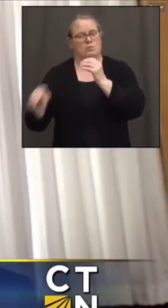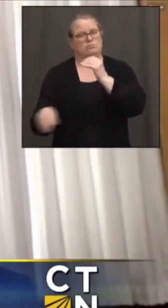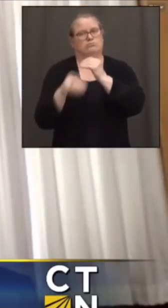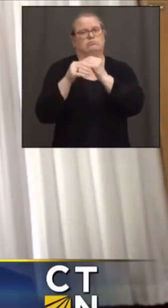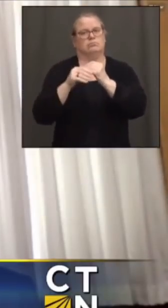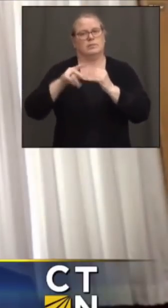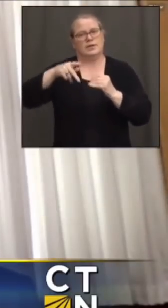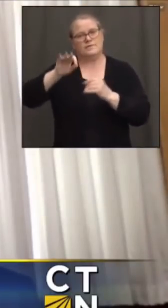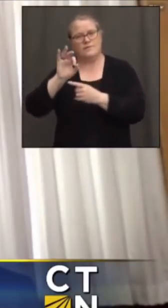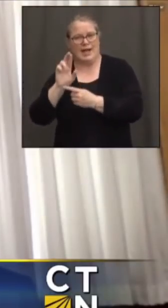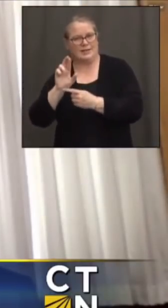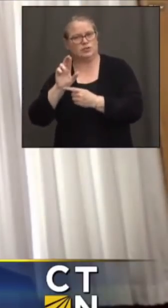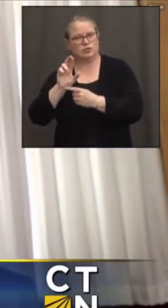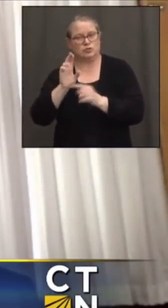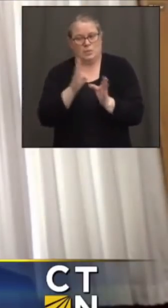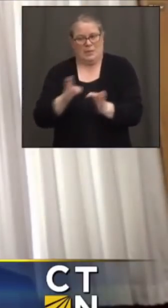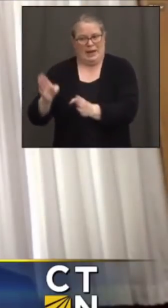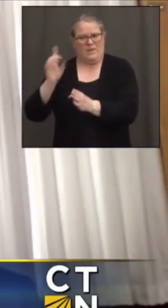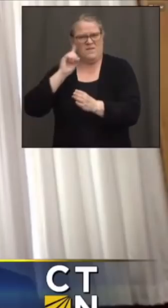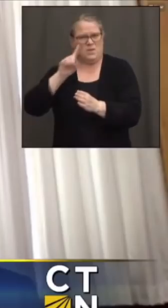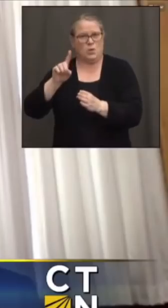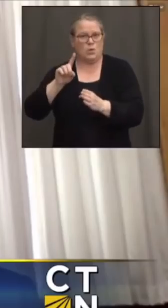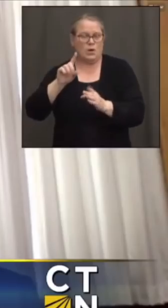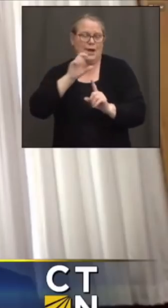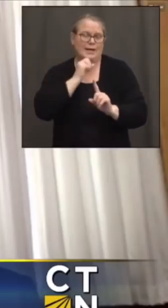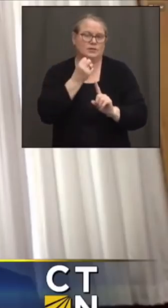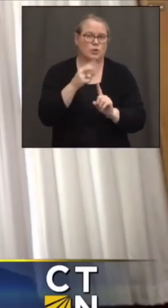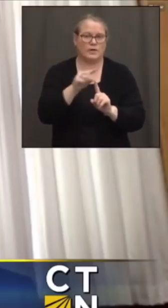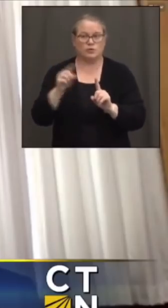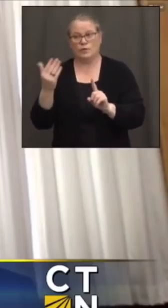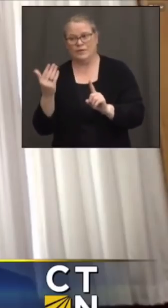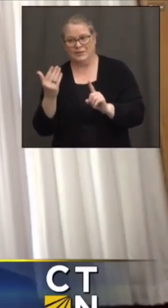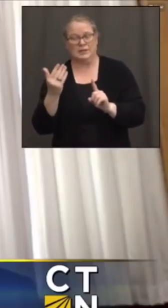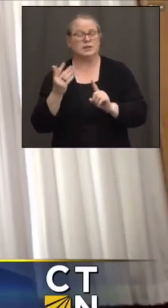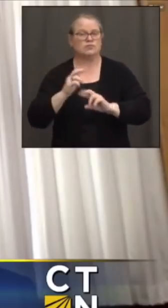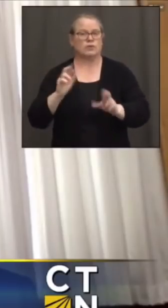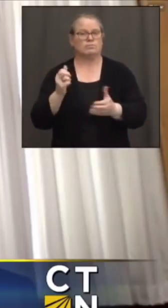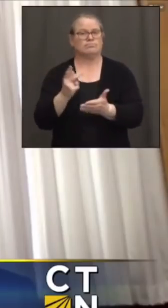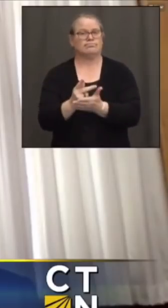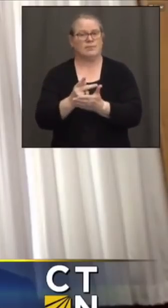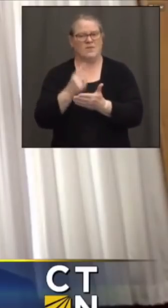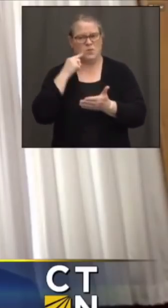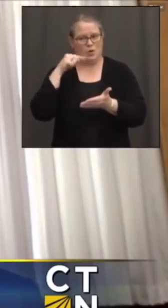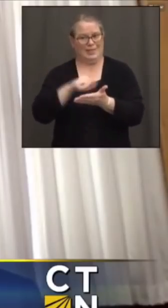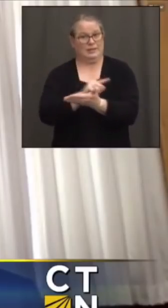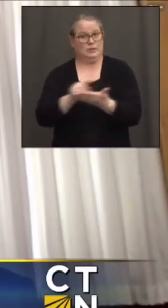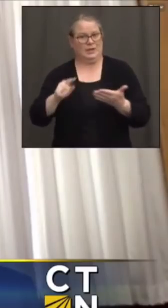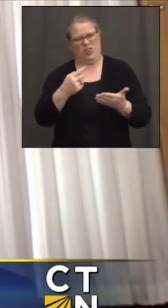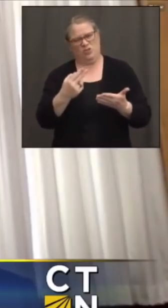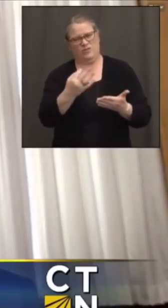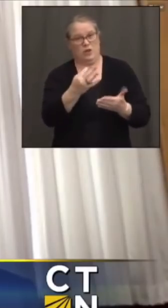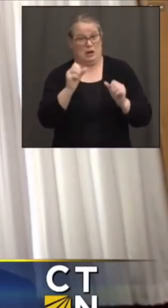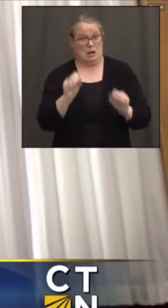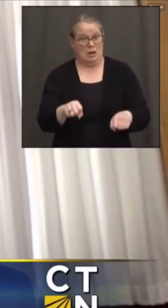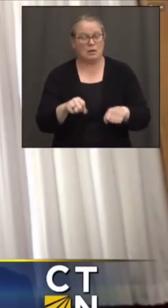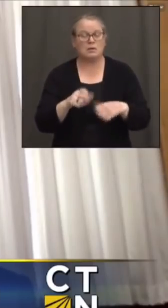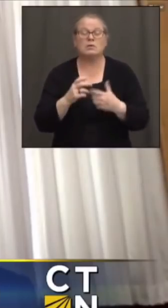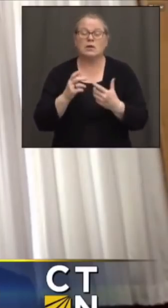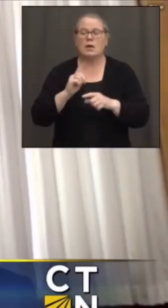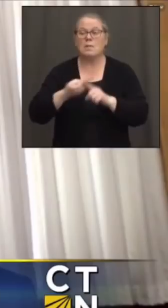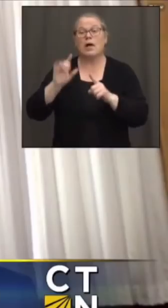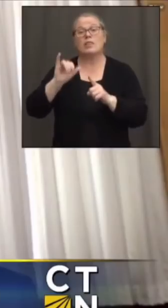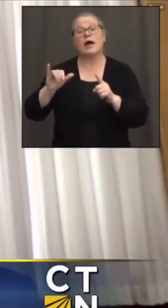15-year-olds being authorized later this week. But we'll be very well prepared for that additional expansion of